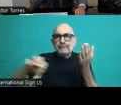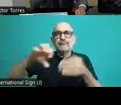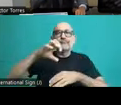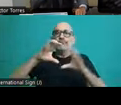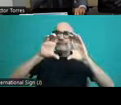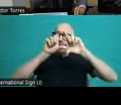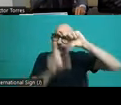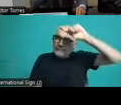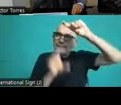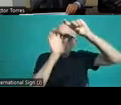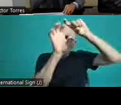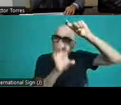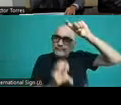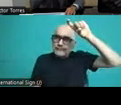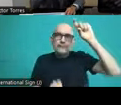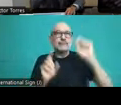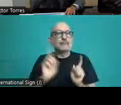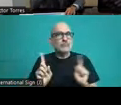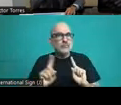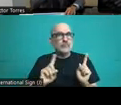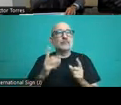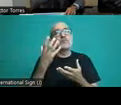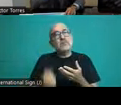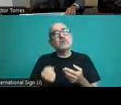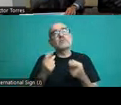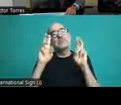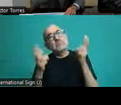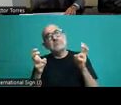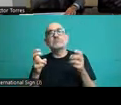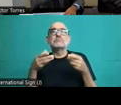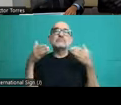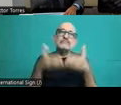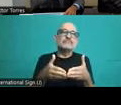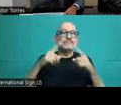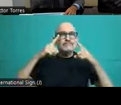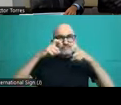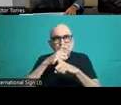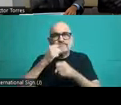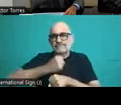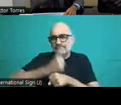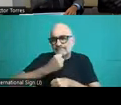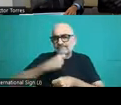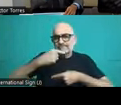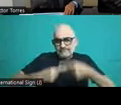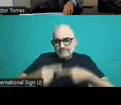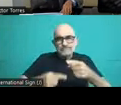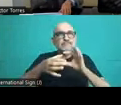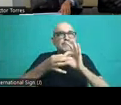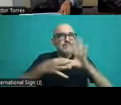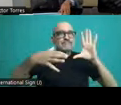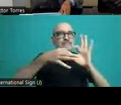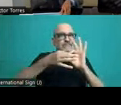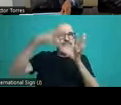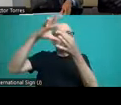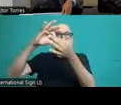with the regional division. And this causes certain administrative problems because the